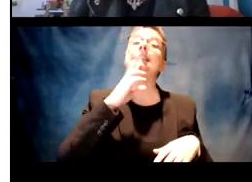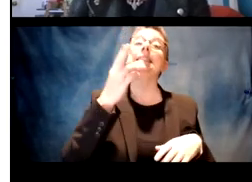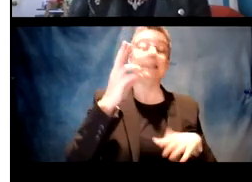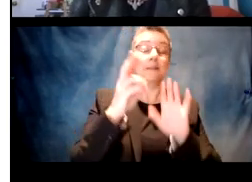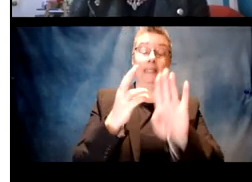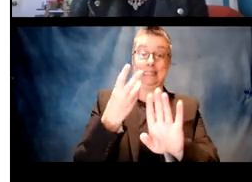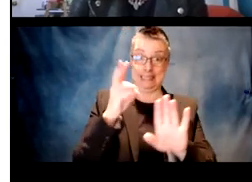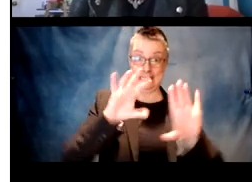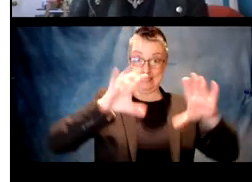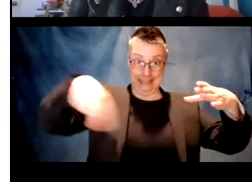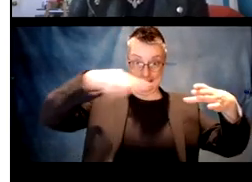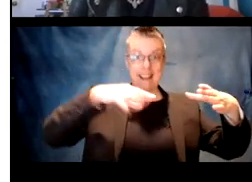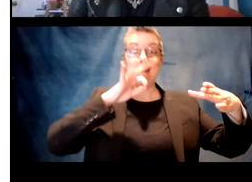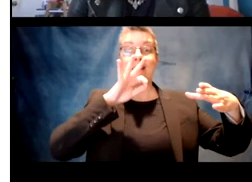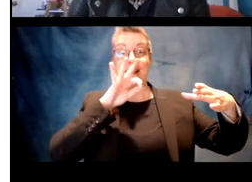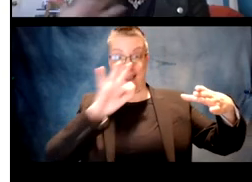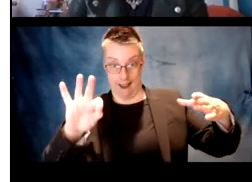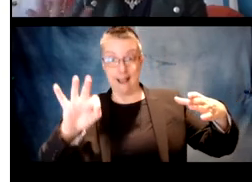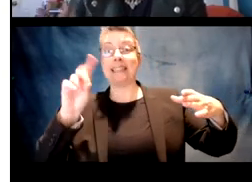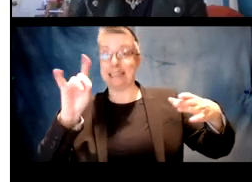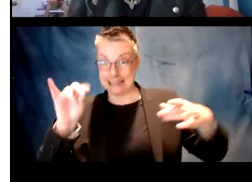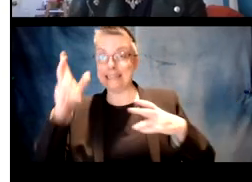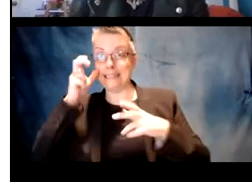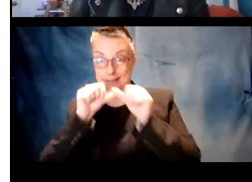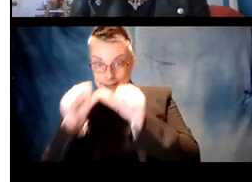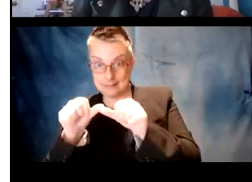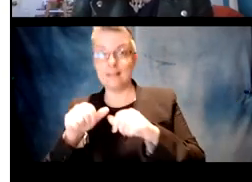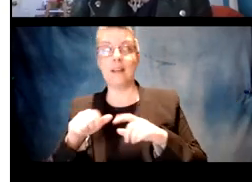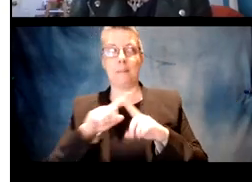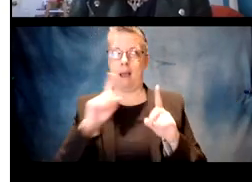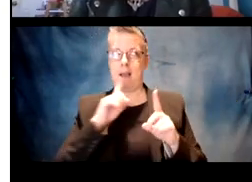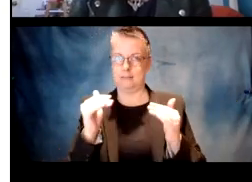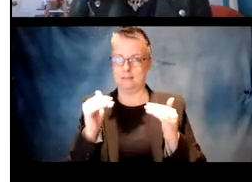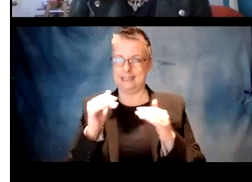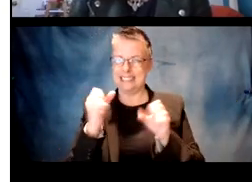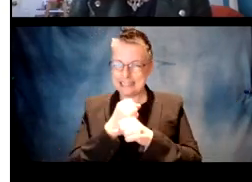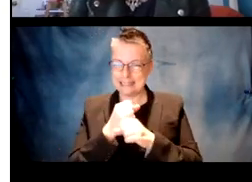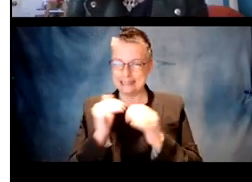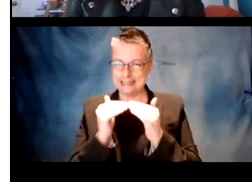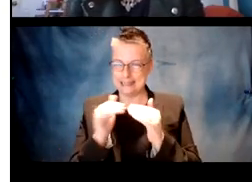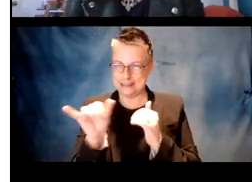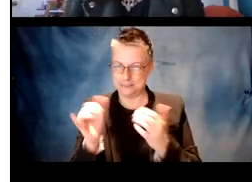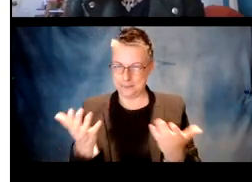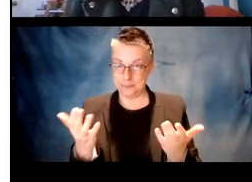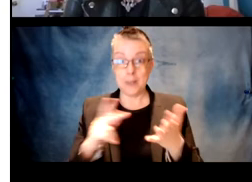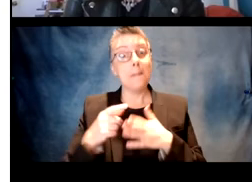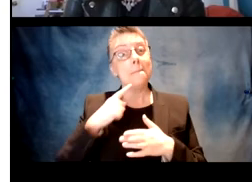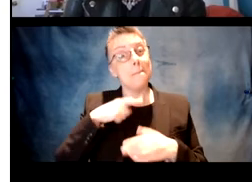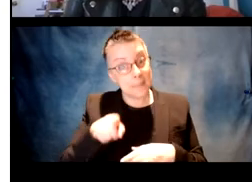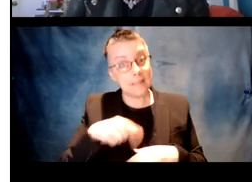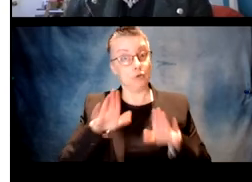That's not what happened. So yes, nine out of 16 listen longer, but there was no significant difference.